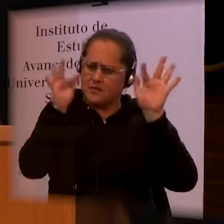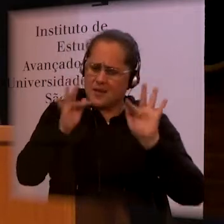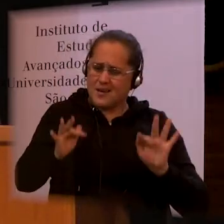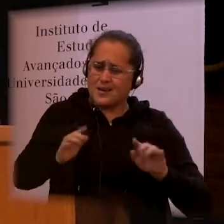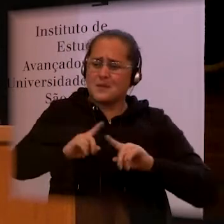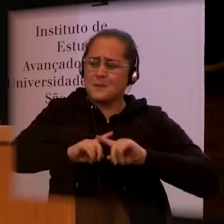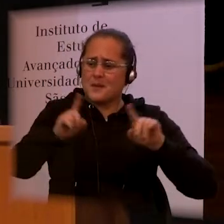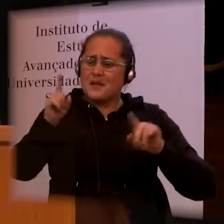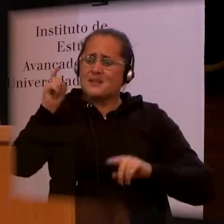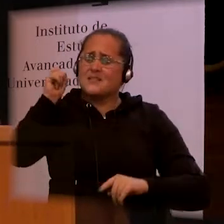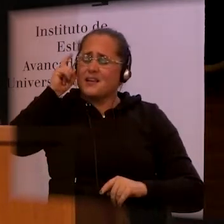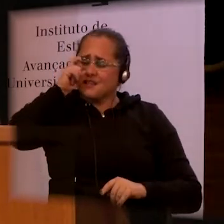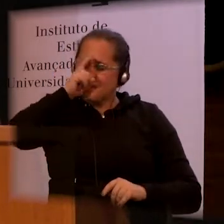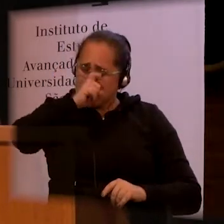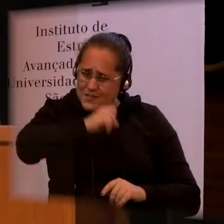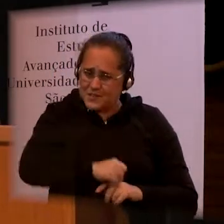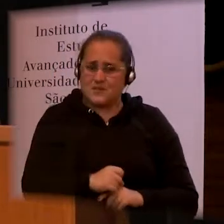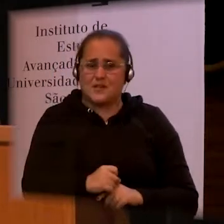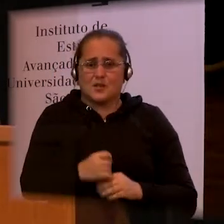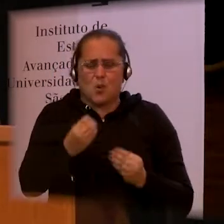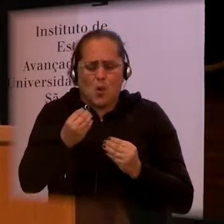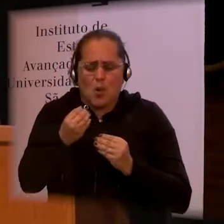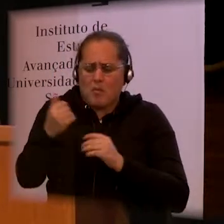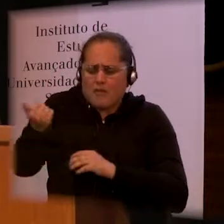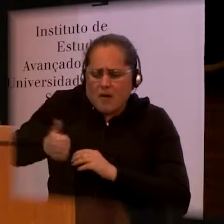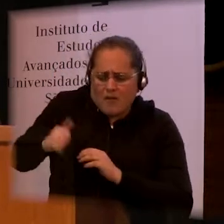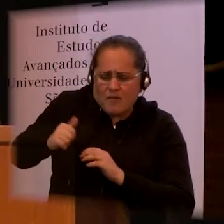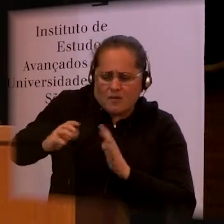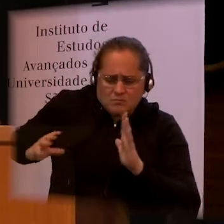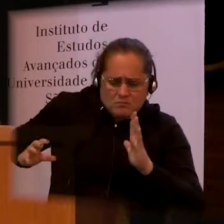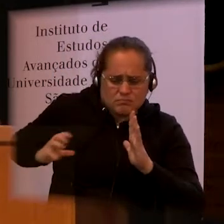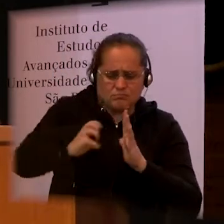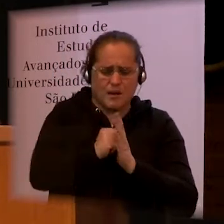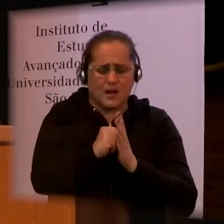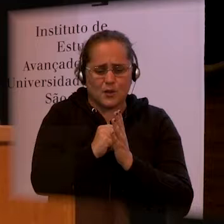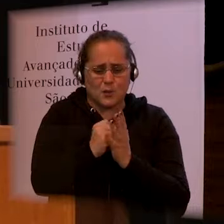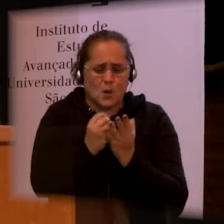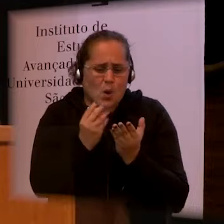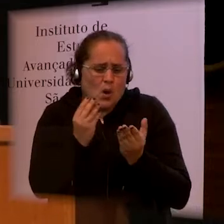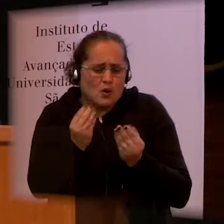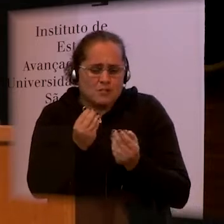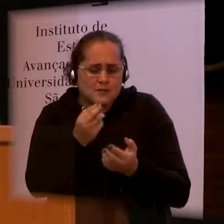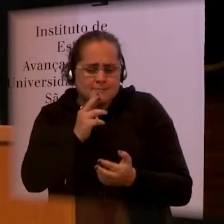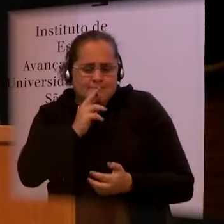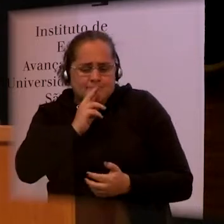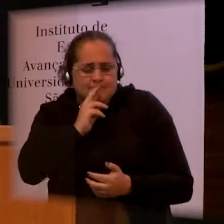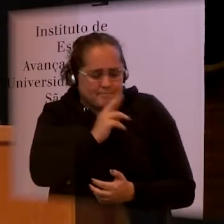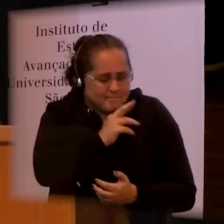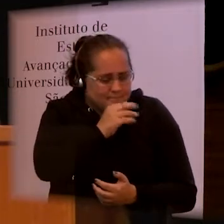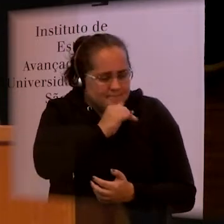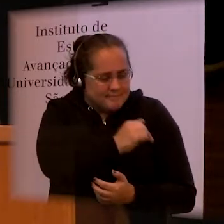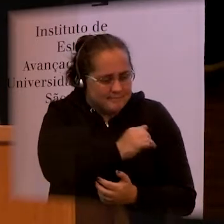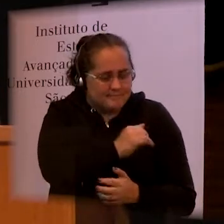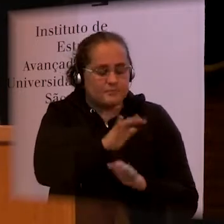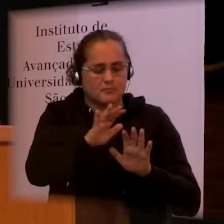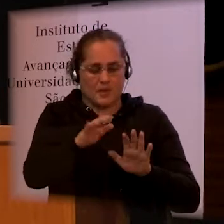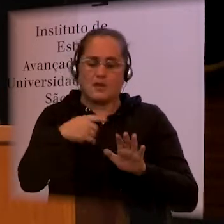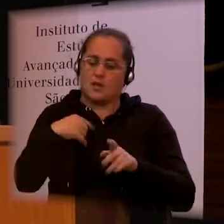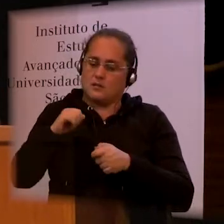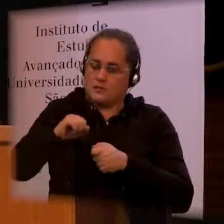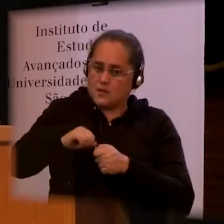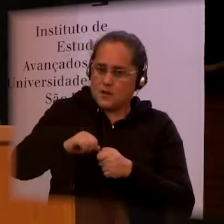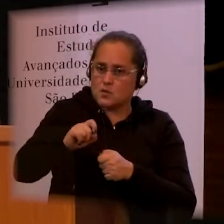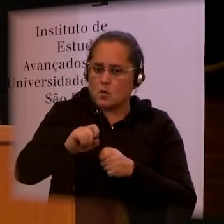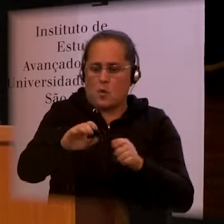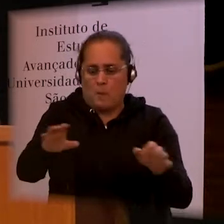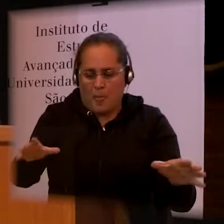without having something to offer in return. And so we were given funding to develop support groups for parents of children with congenital